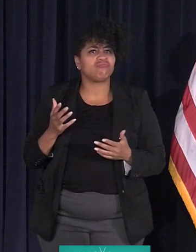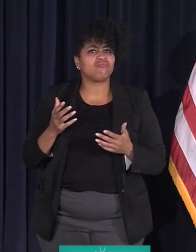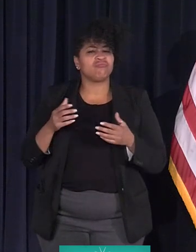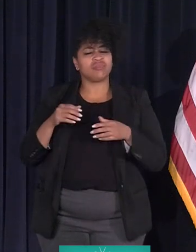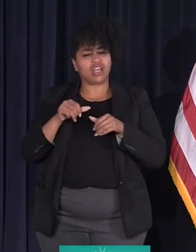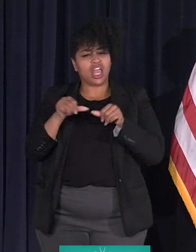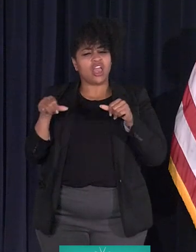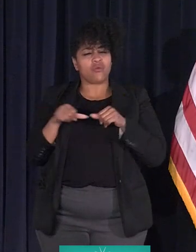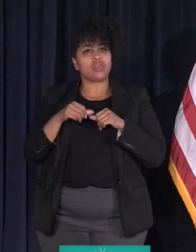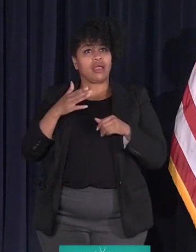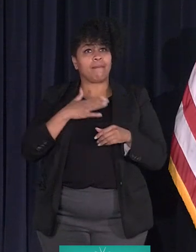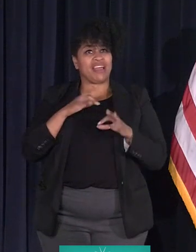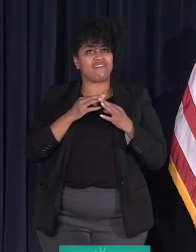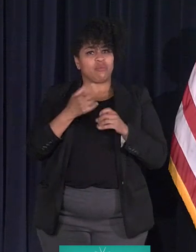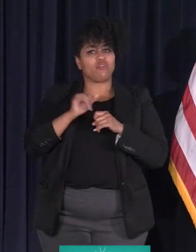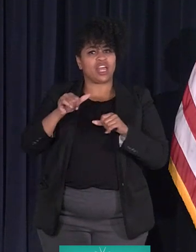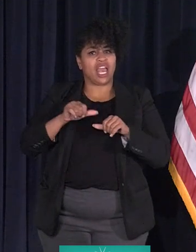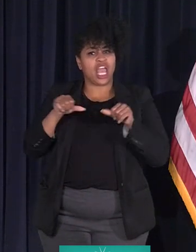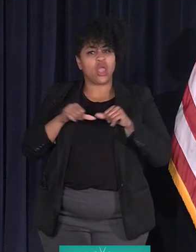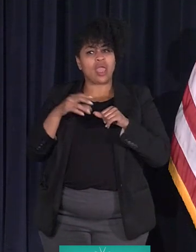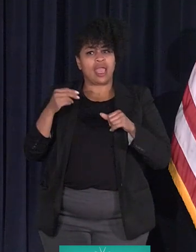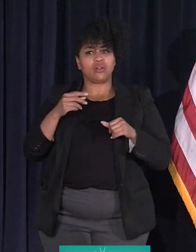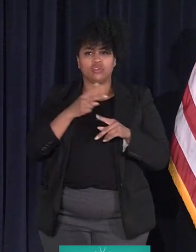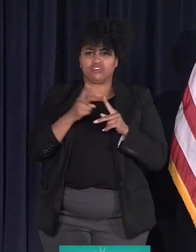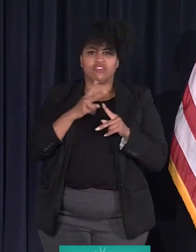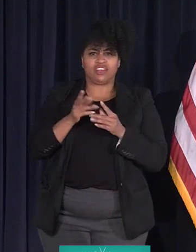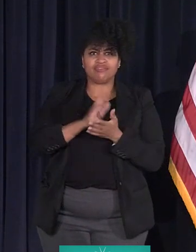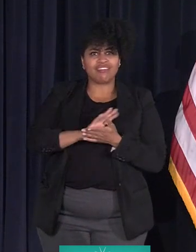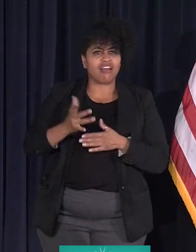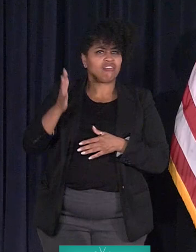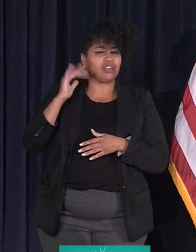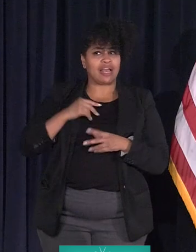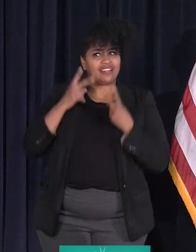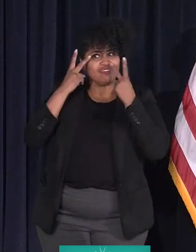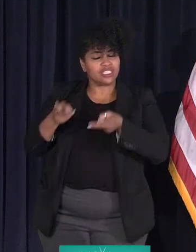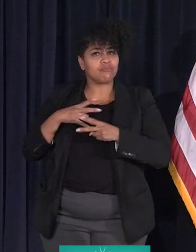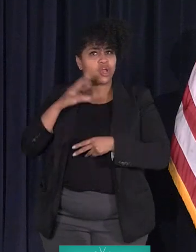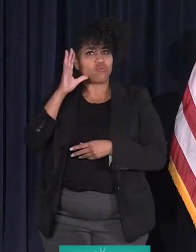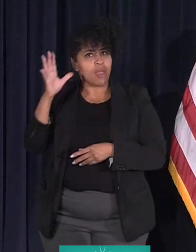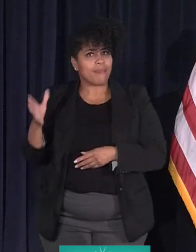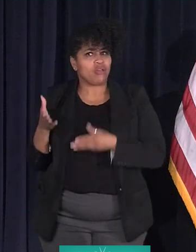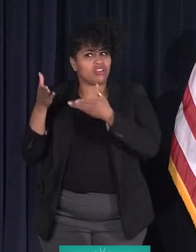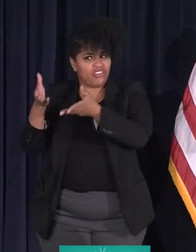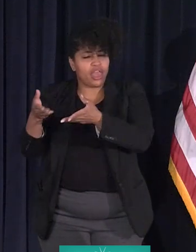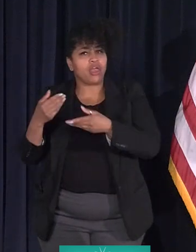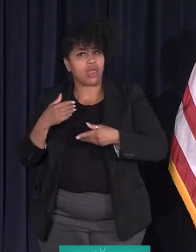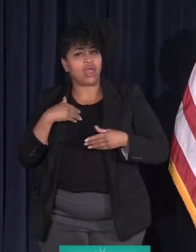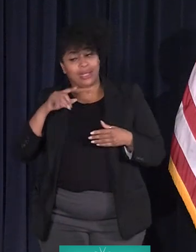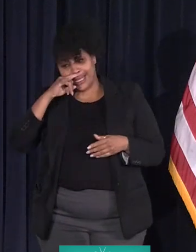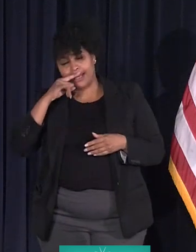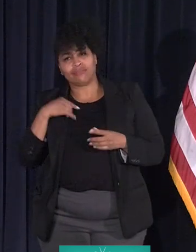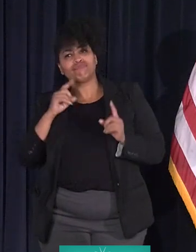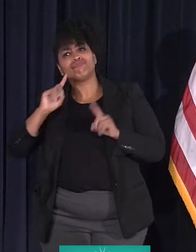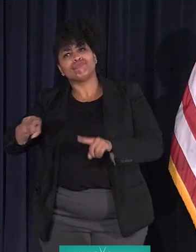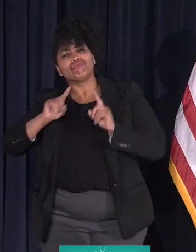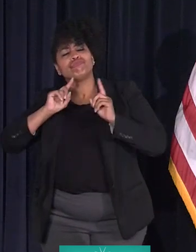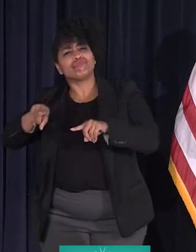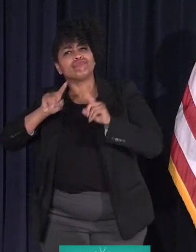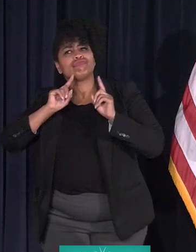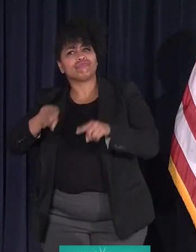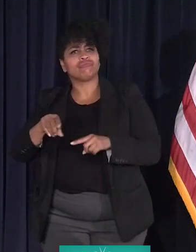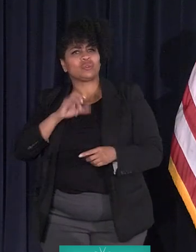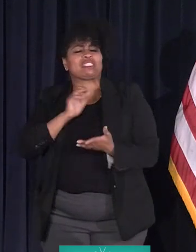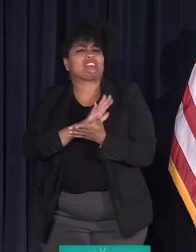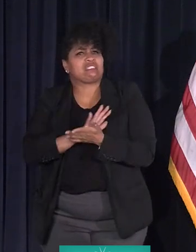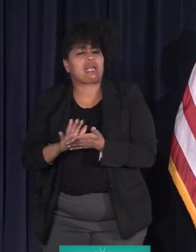very much a vibrant one when I would visit my grandparents over here when I was a kid. And so